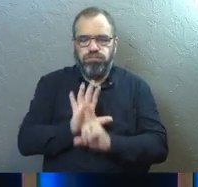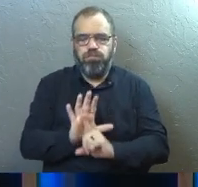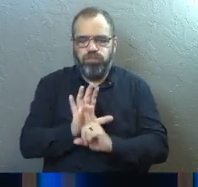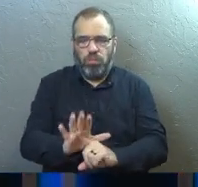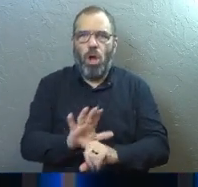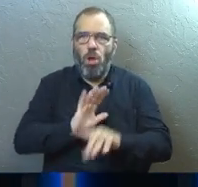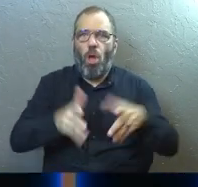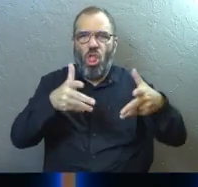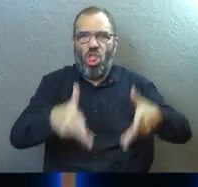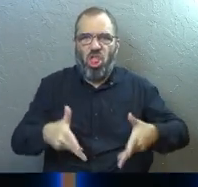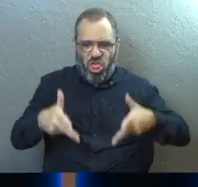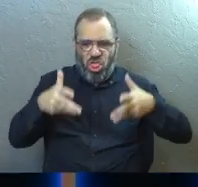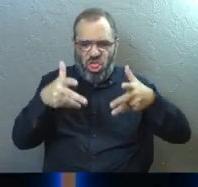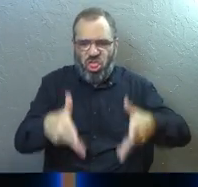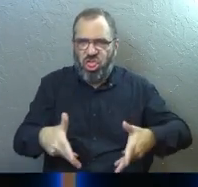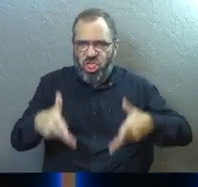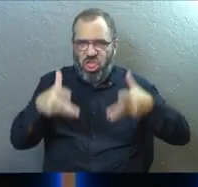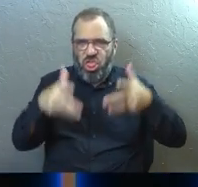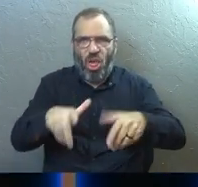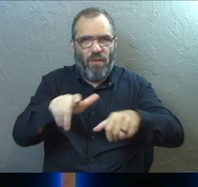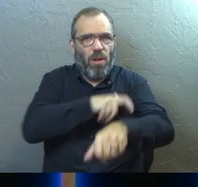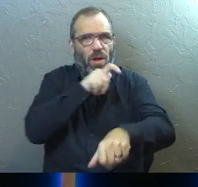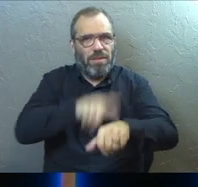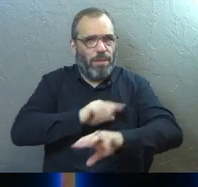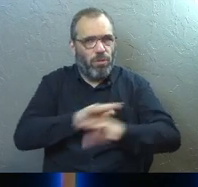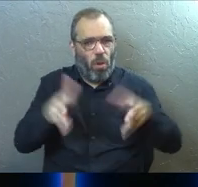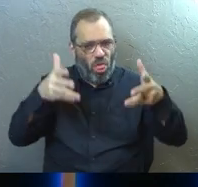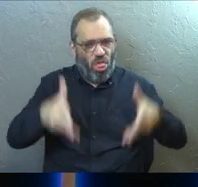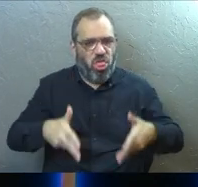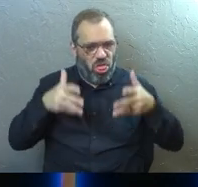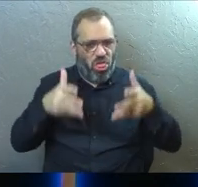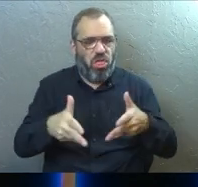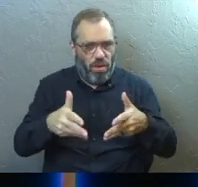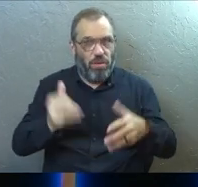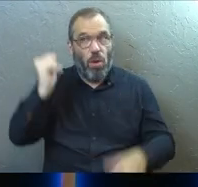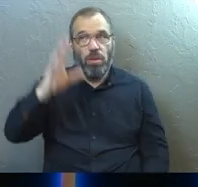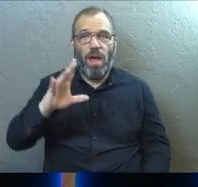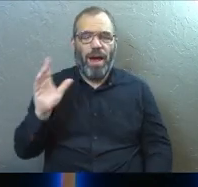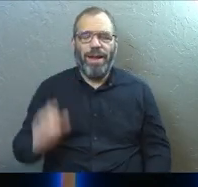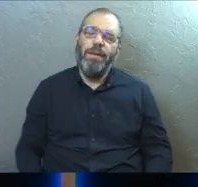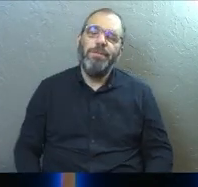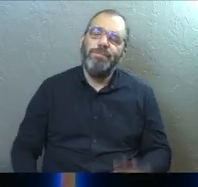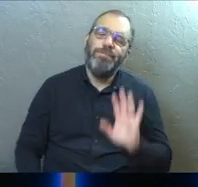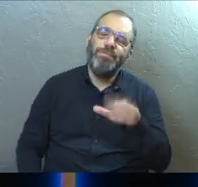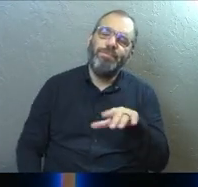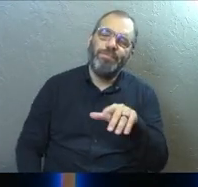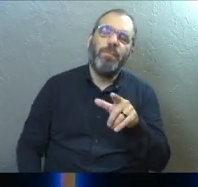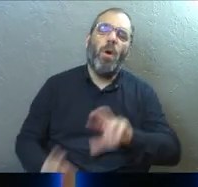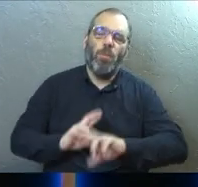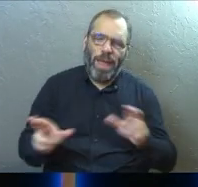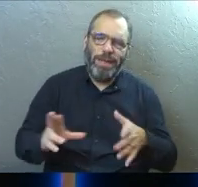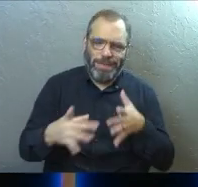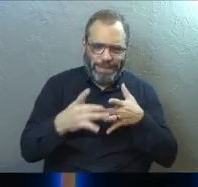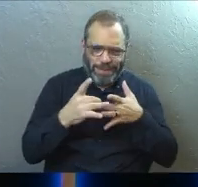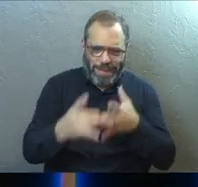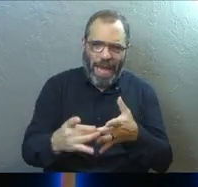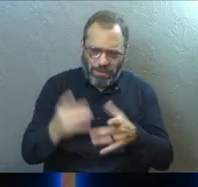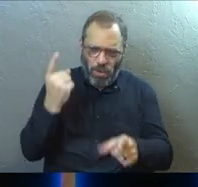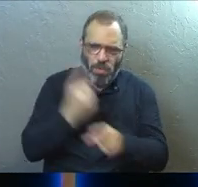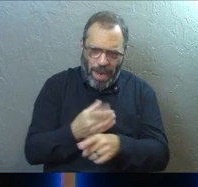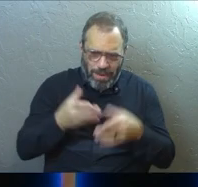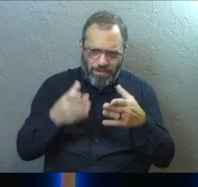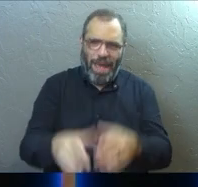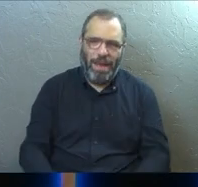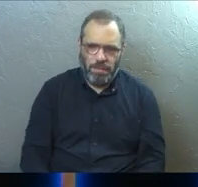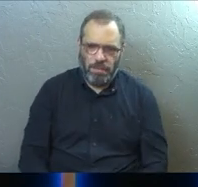not be left on the same ground too long. So God comes along and says, and now I'm ready to guide you on right